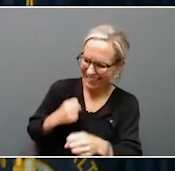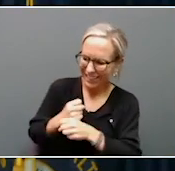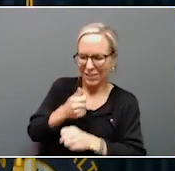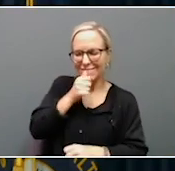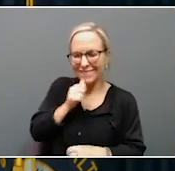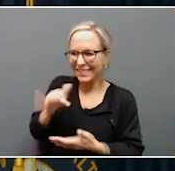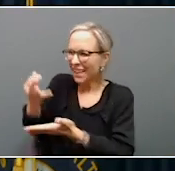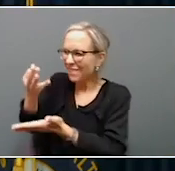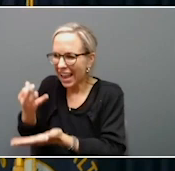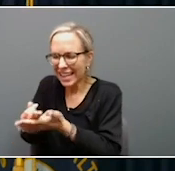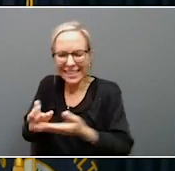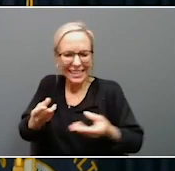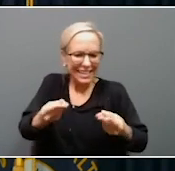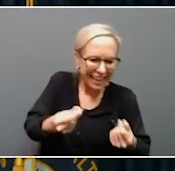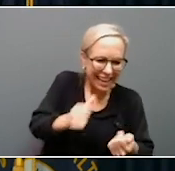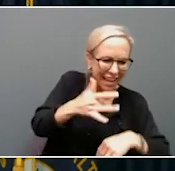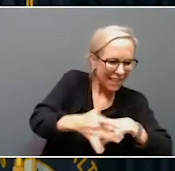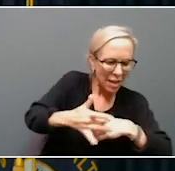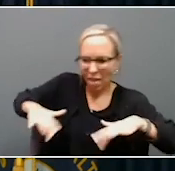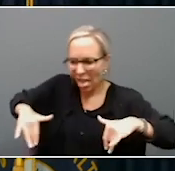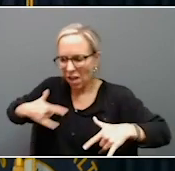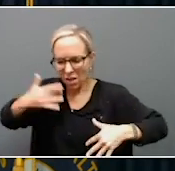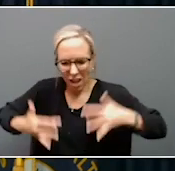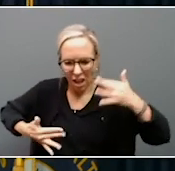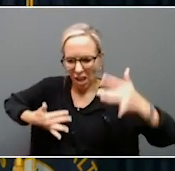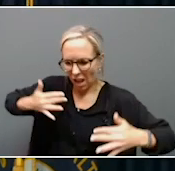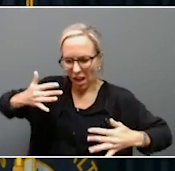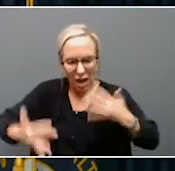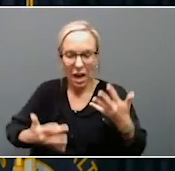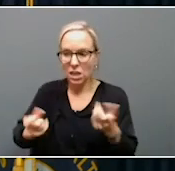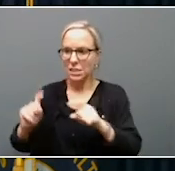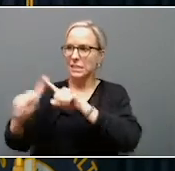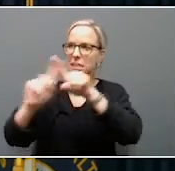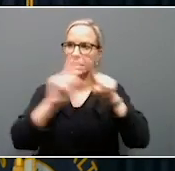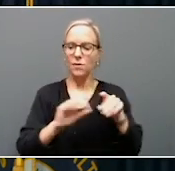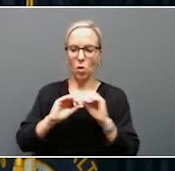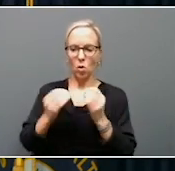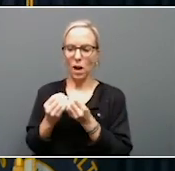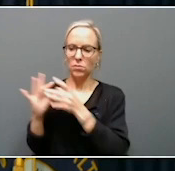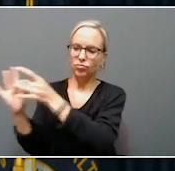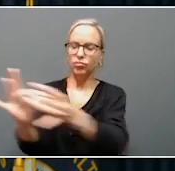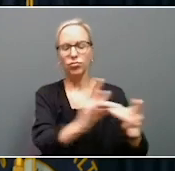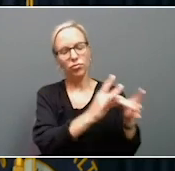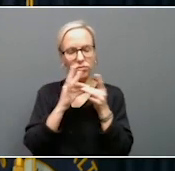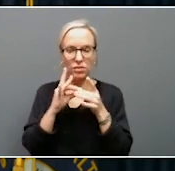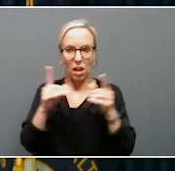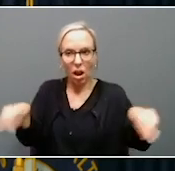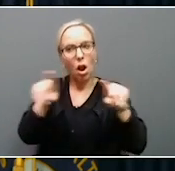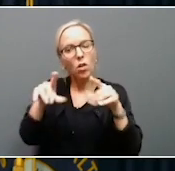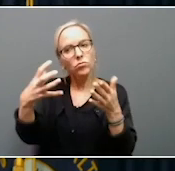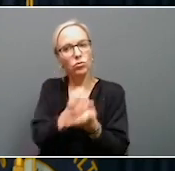and land hasn't been available, this is being done by a ton of different organizations. All of them deserve credit,